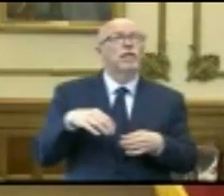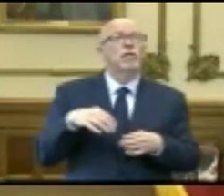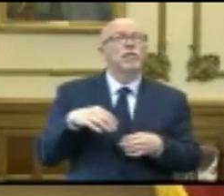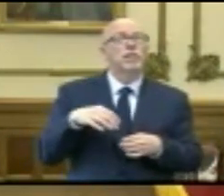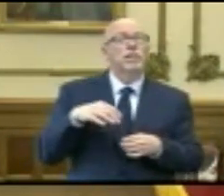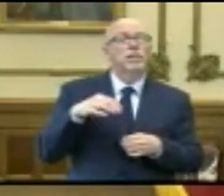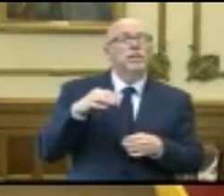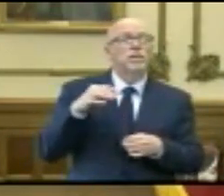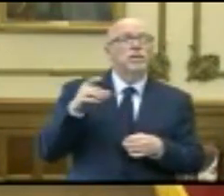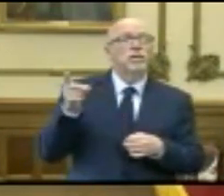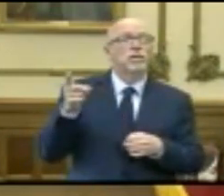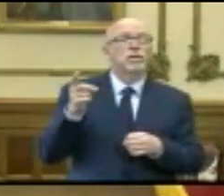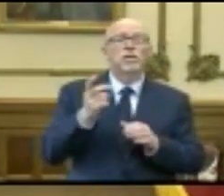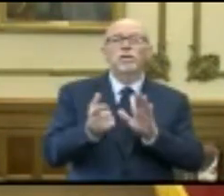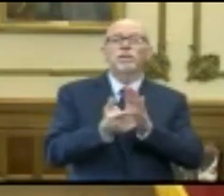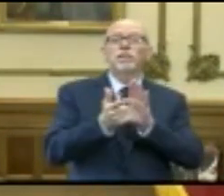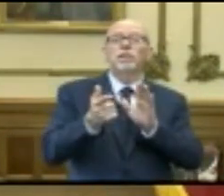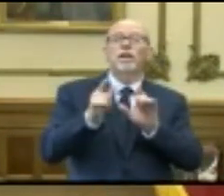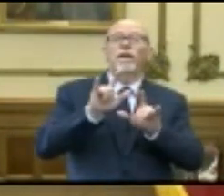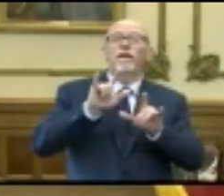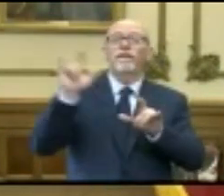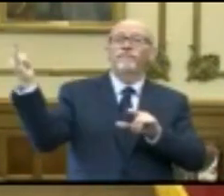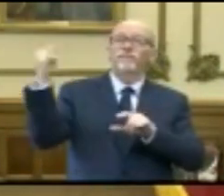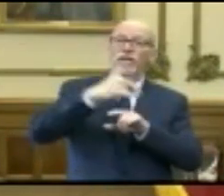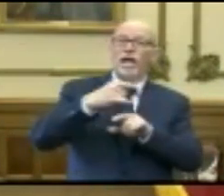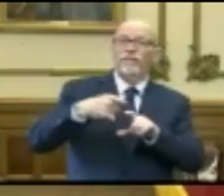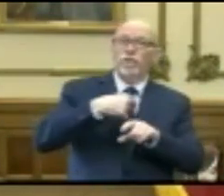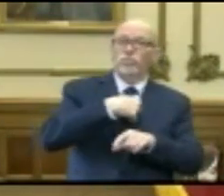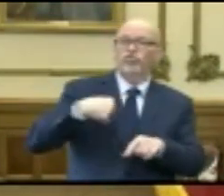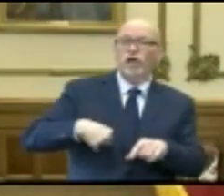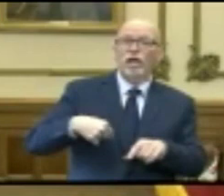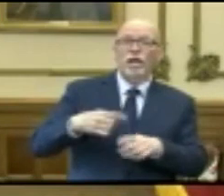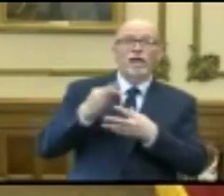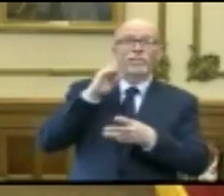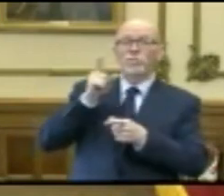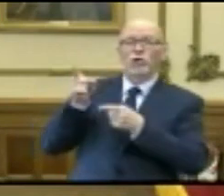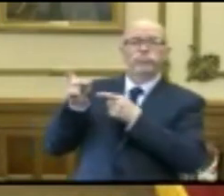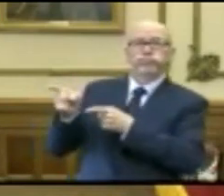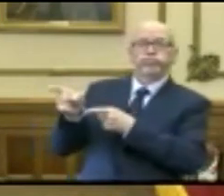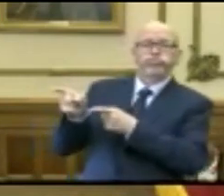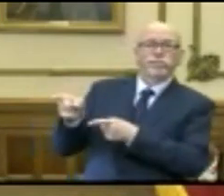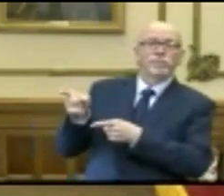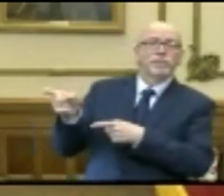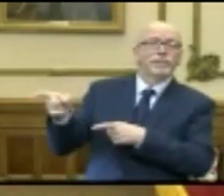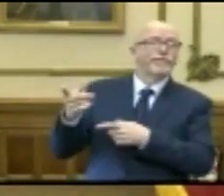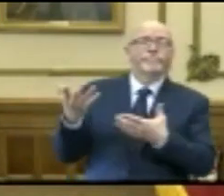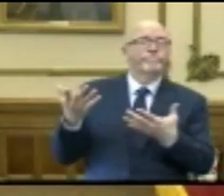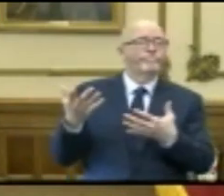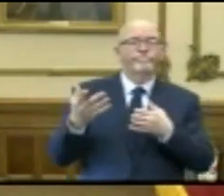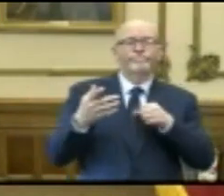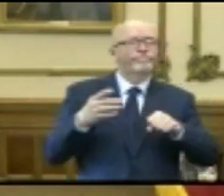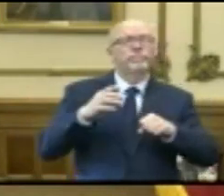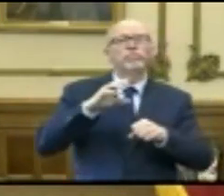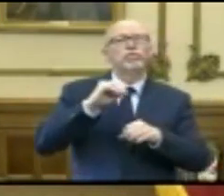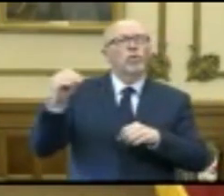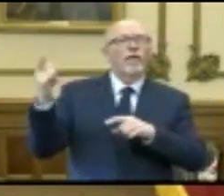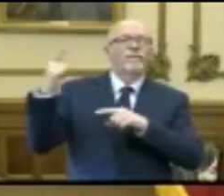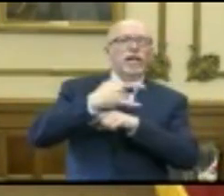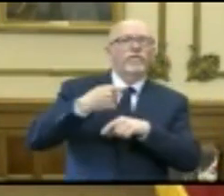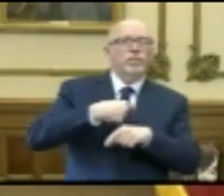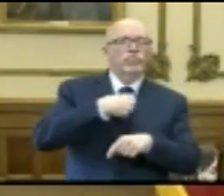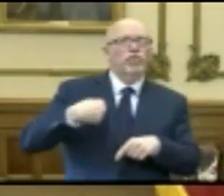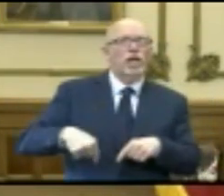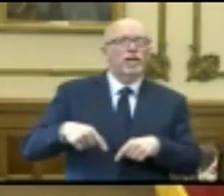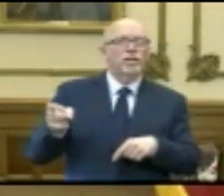forbid any more flights from China. He took great criticism. There's incredible pushback coming from a